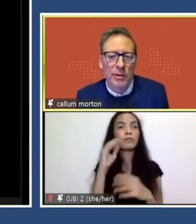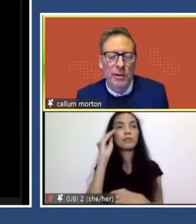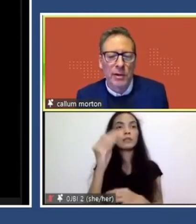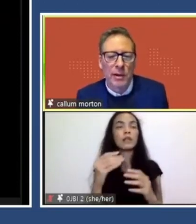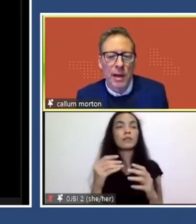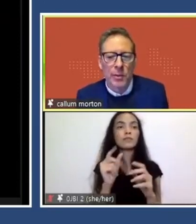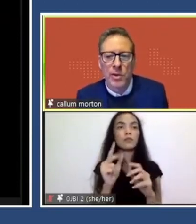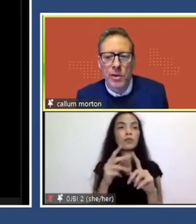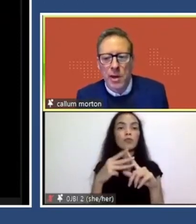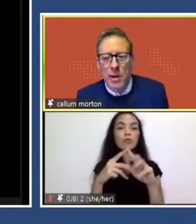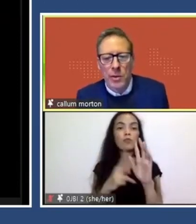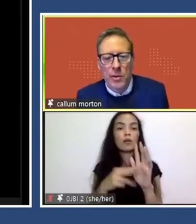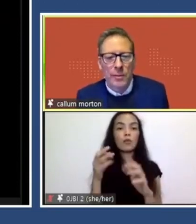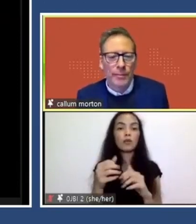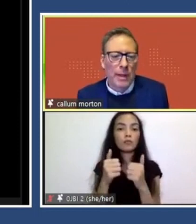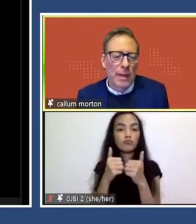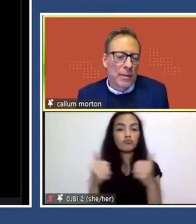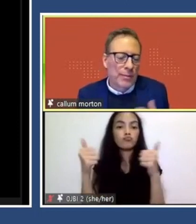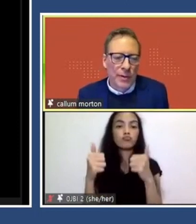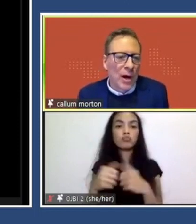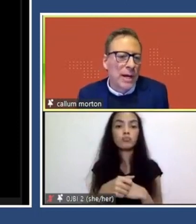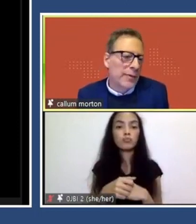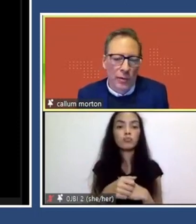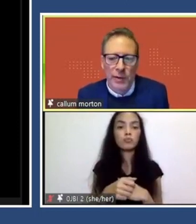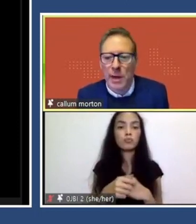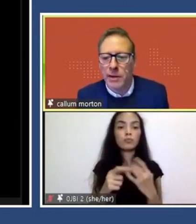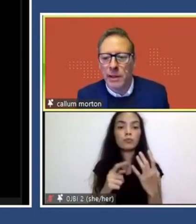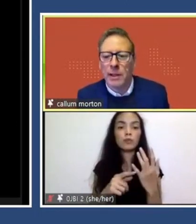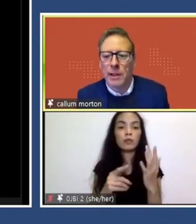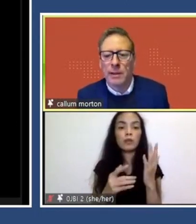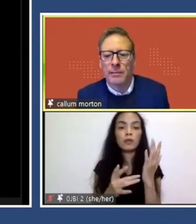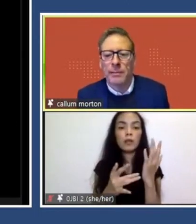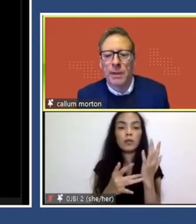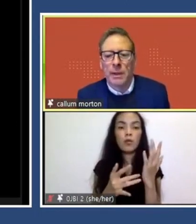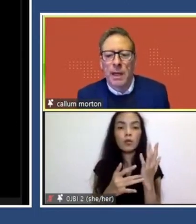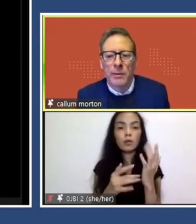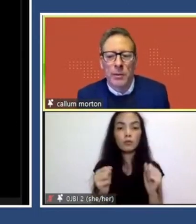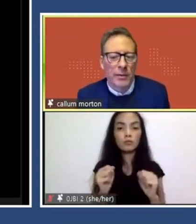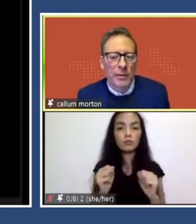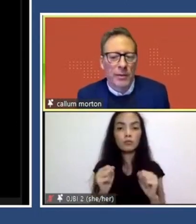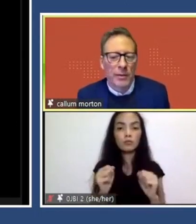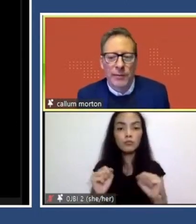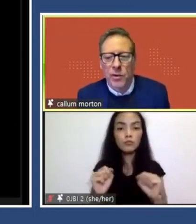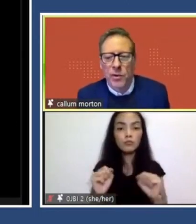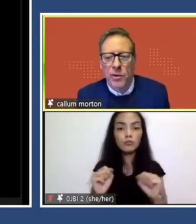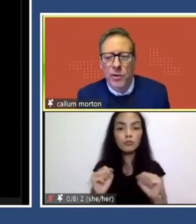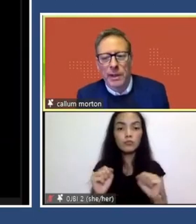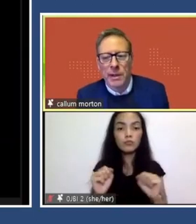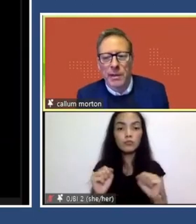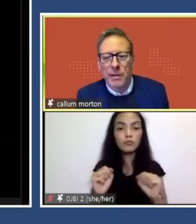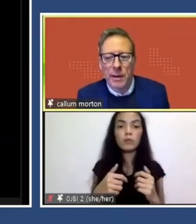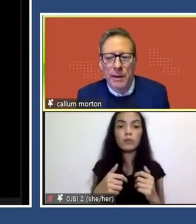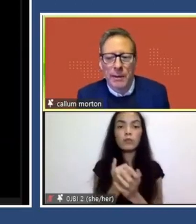is the Emerging Technologies Lab, which is design ethnography, basically, and looks at future